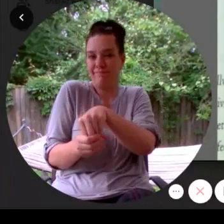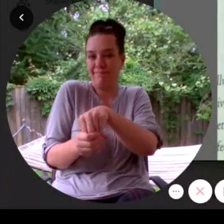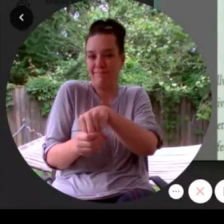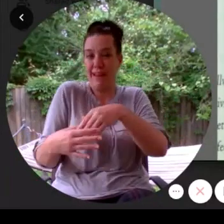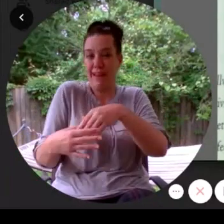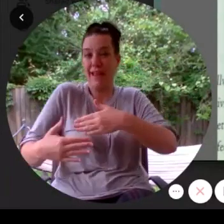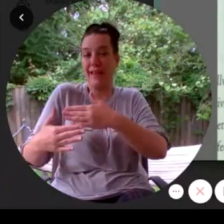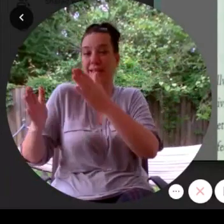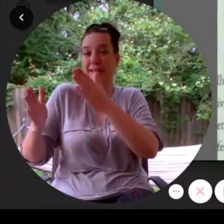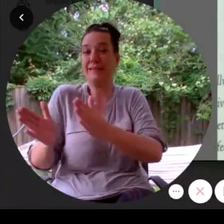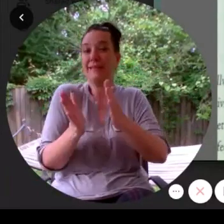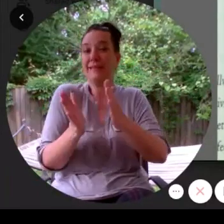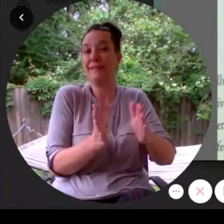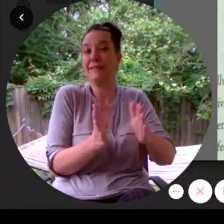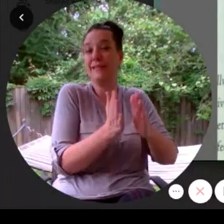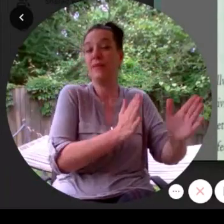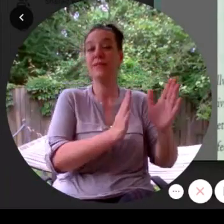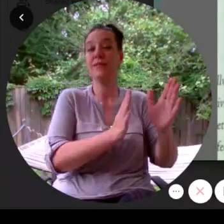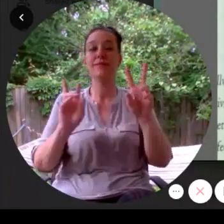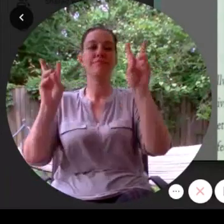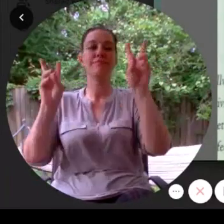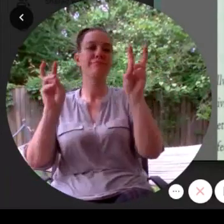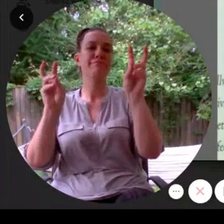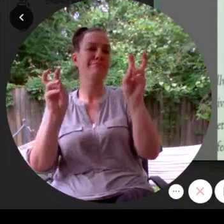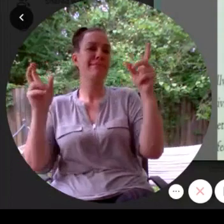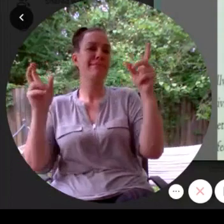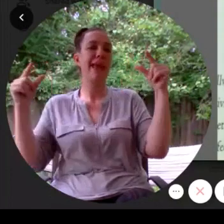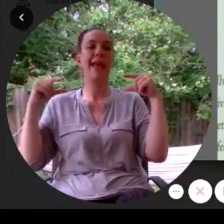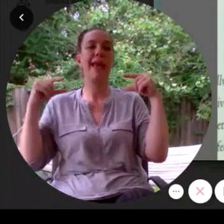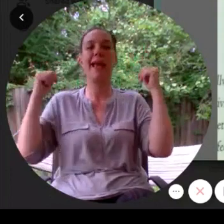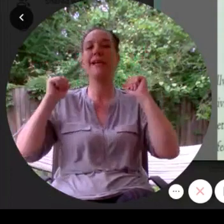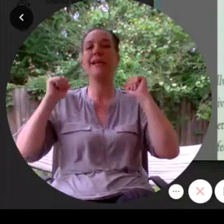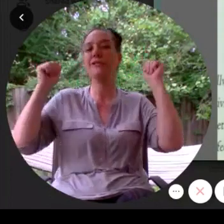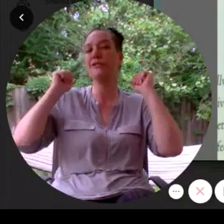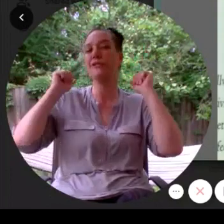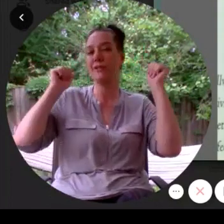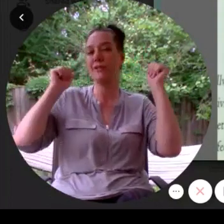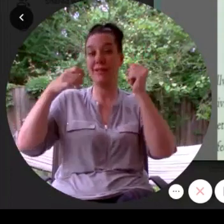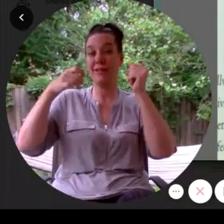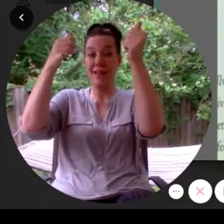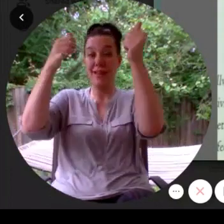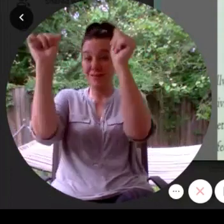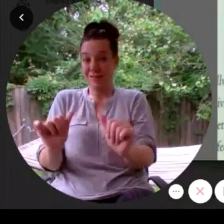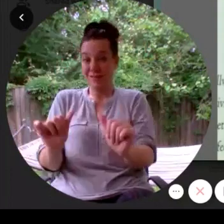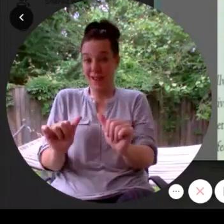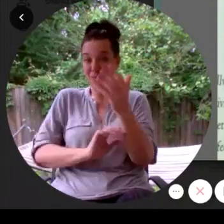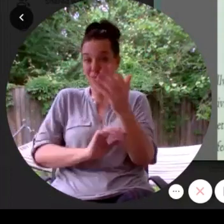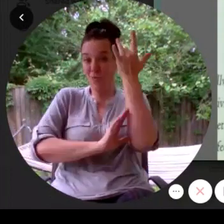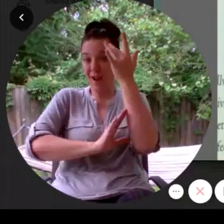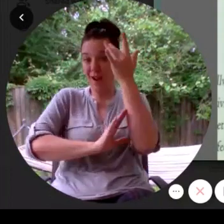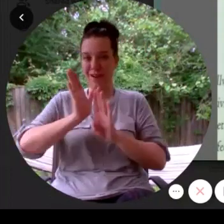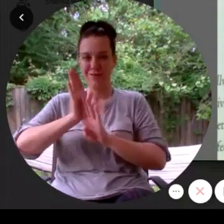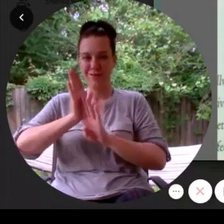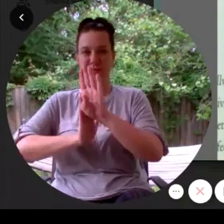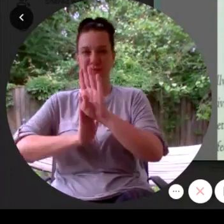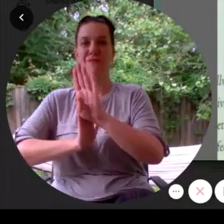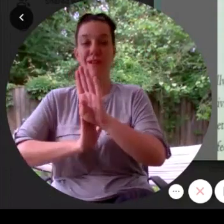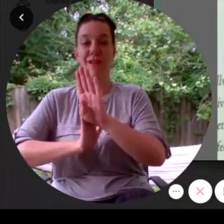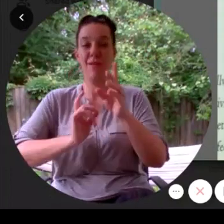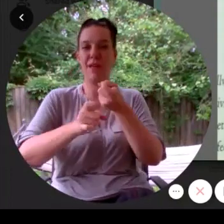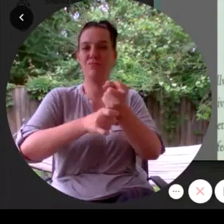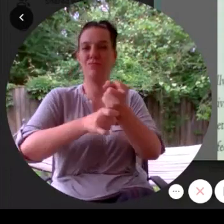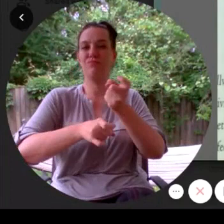of exercises designed to develop their pranking muscles